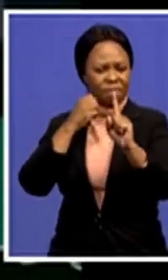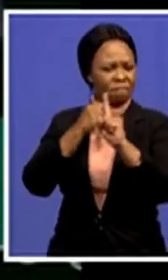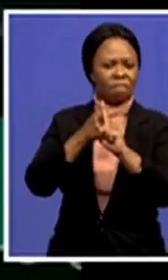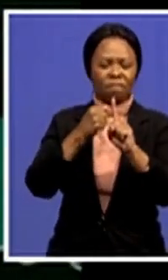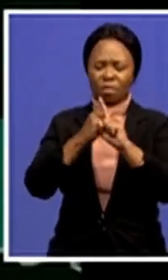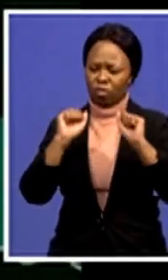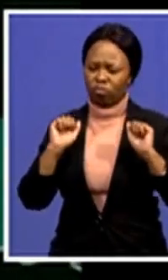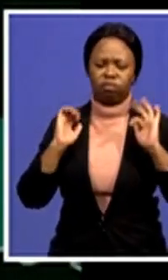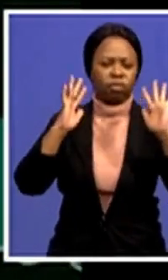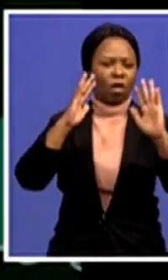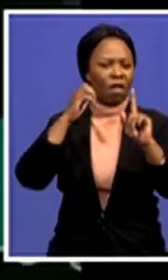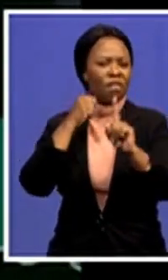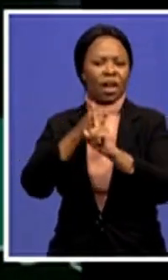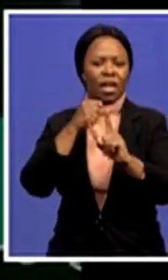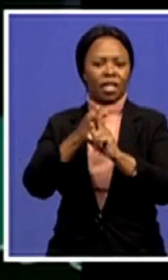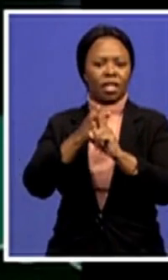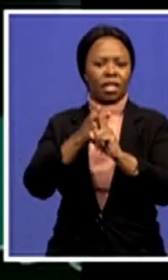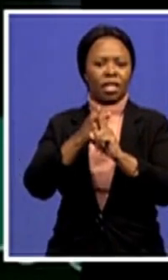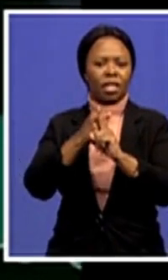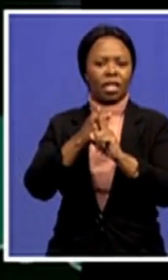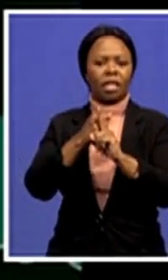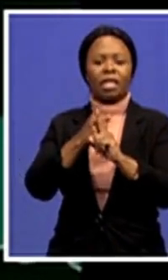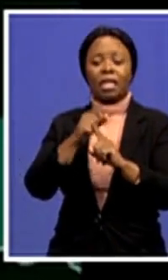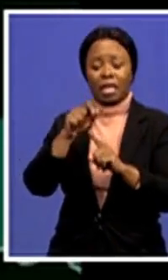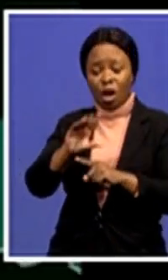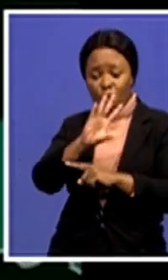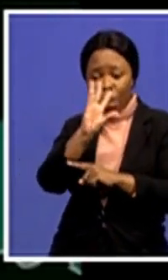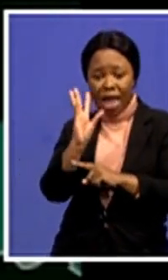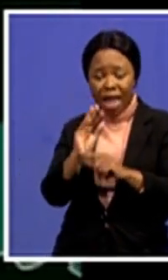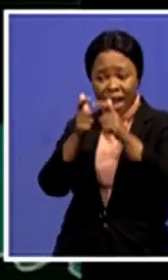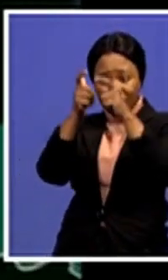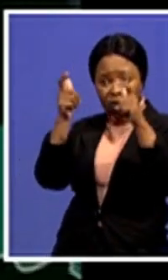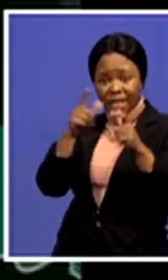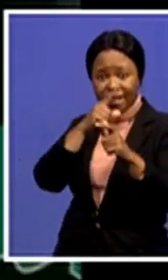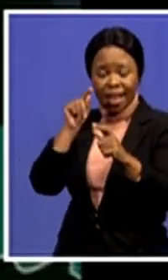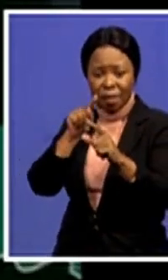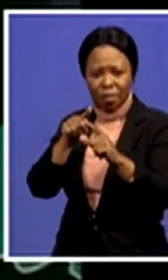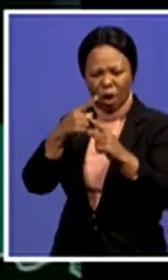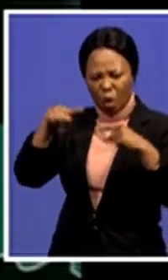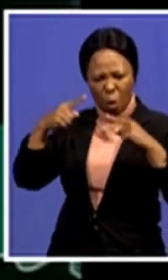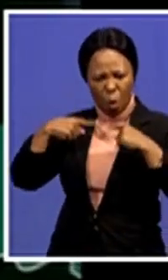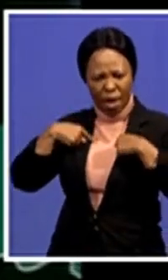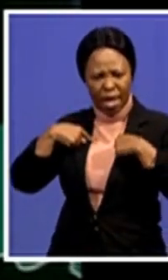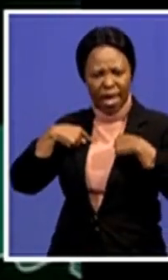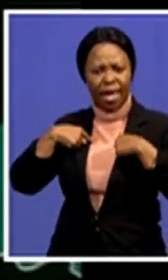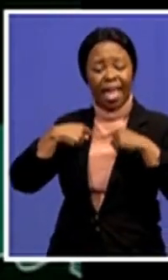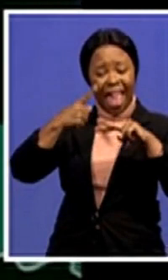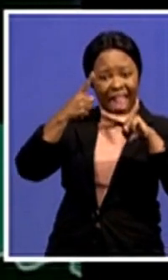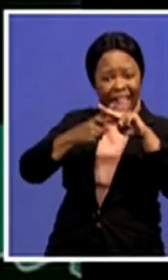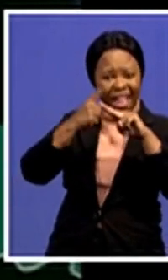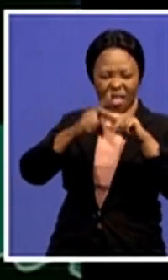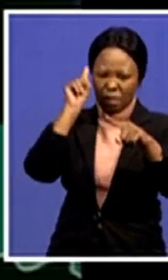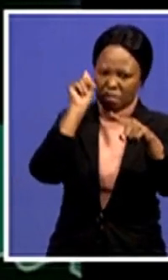name of great Africa, we shall fight and conquer AIDS. Forward